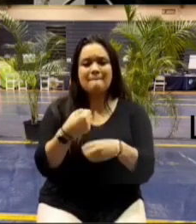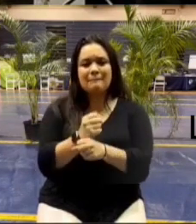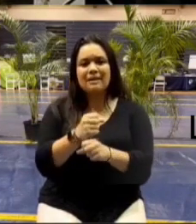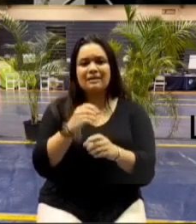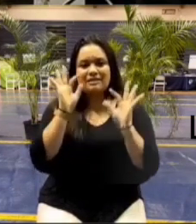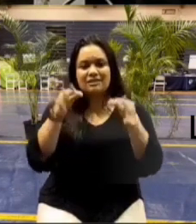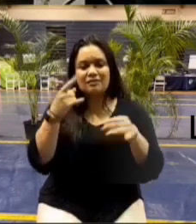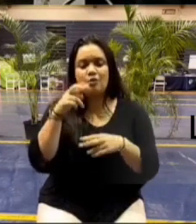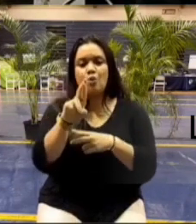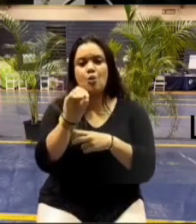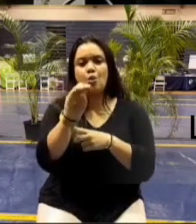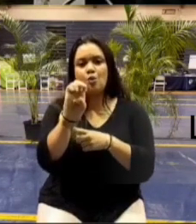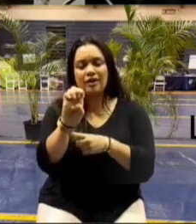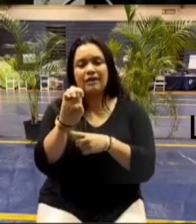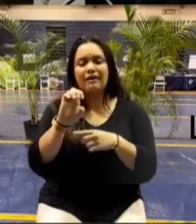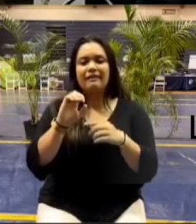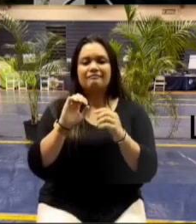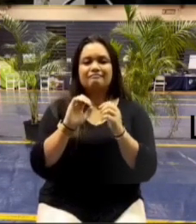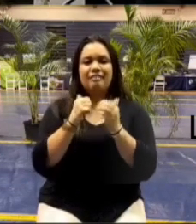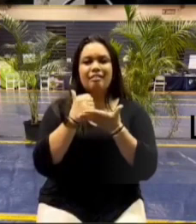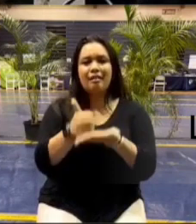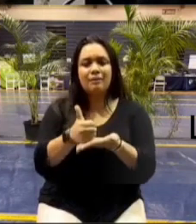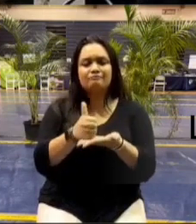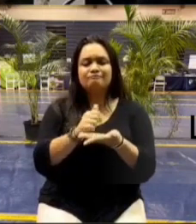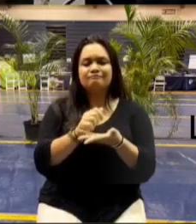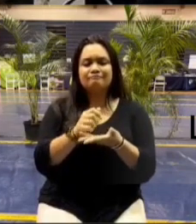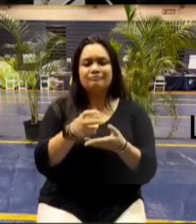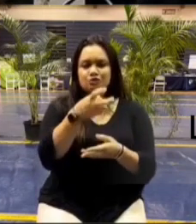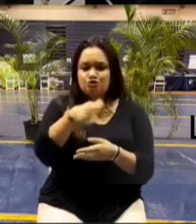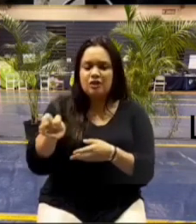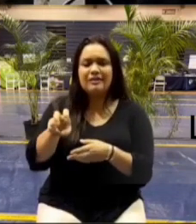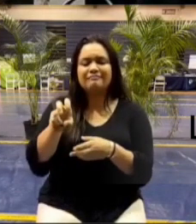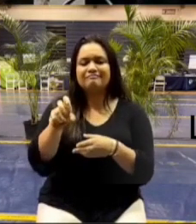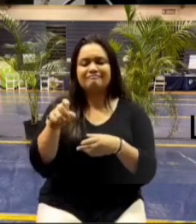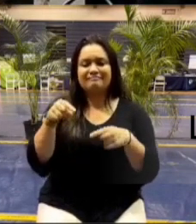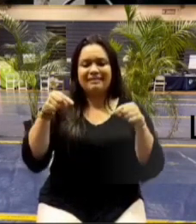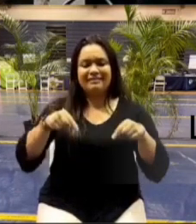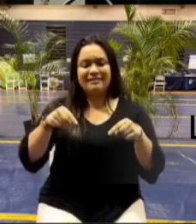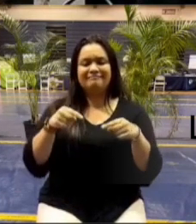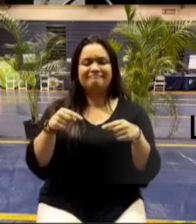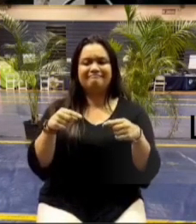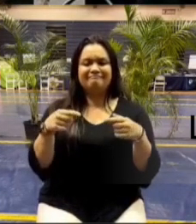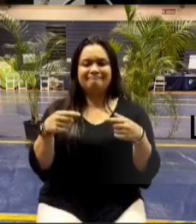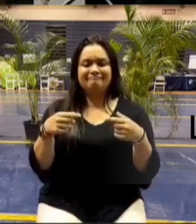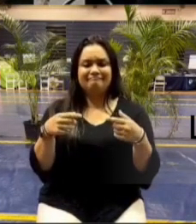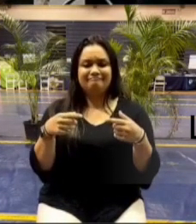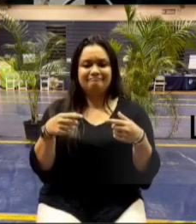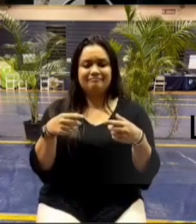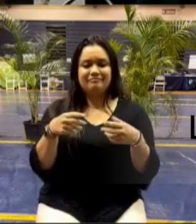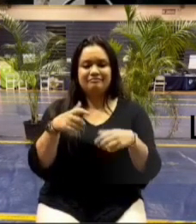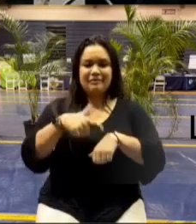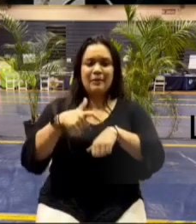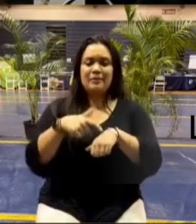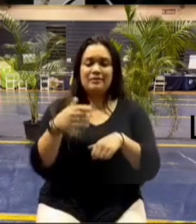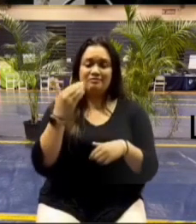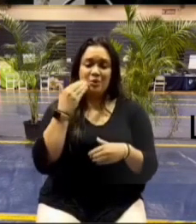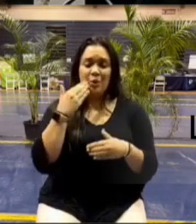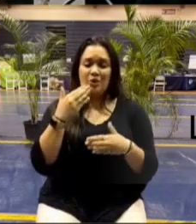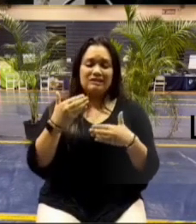transition um this recovery uh as as painless as pro as possible